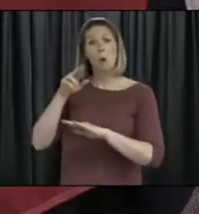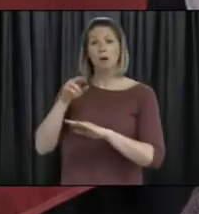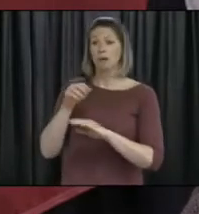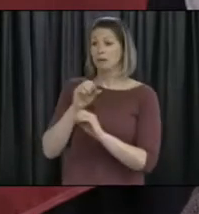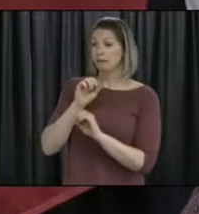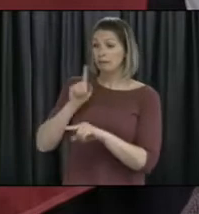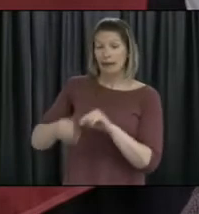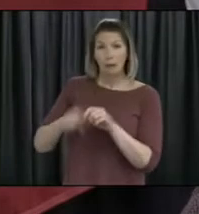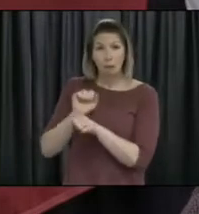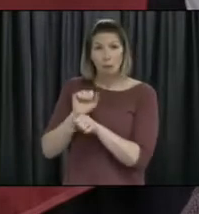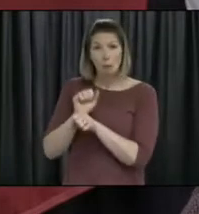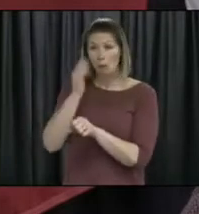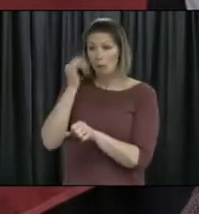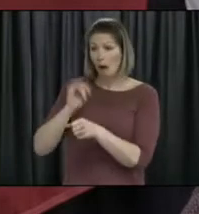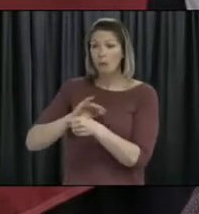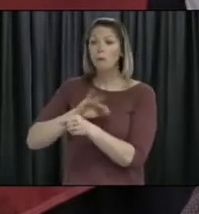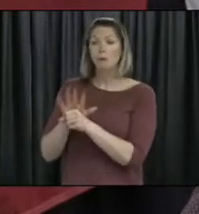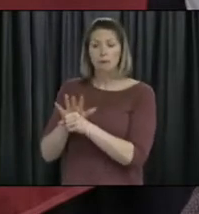our communities.